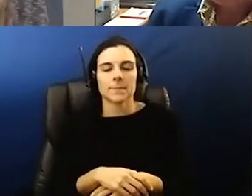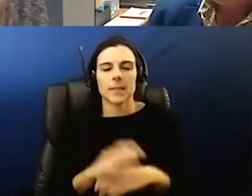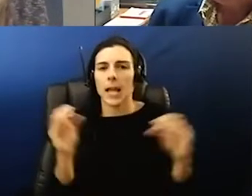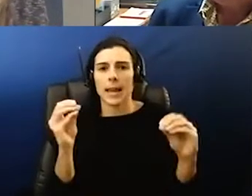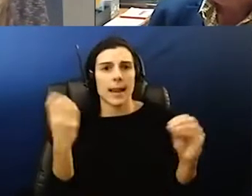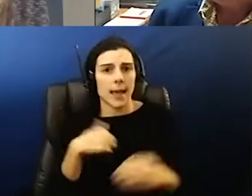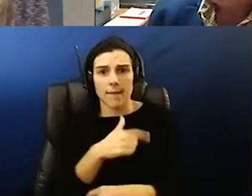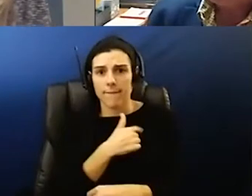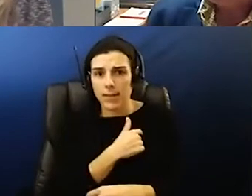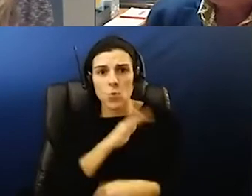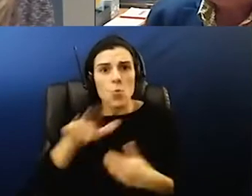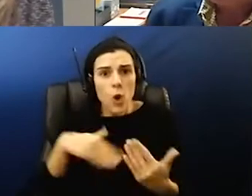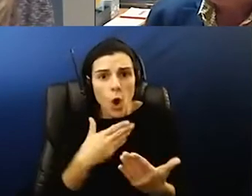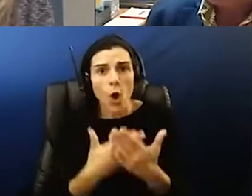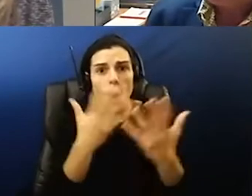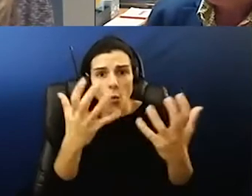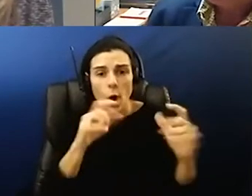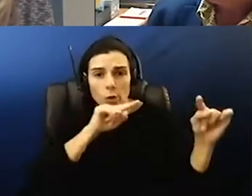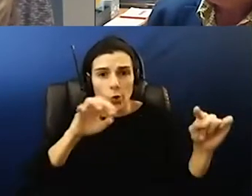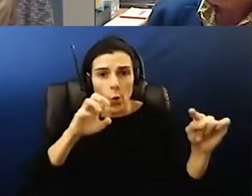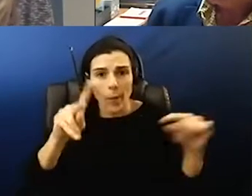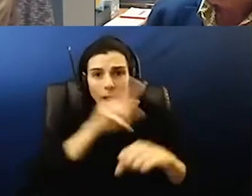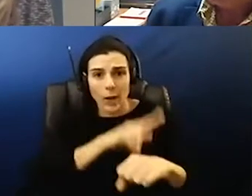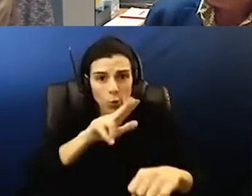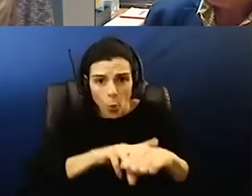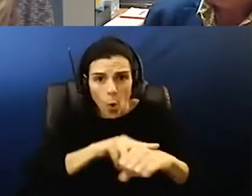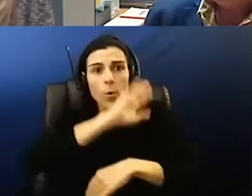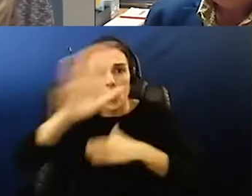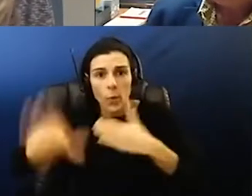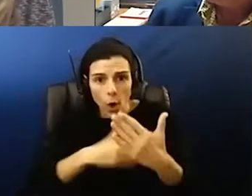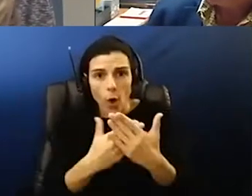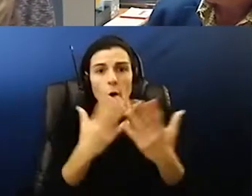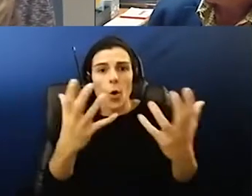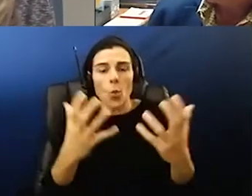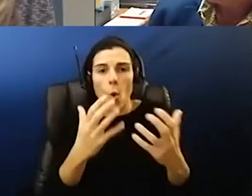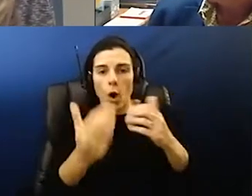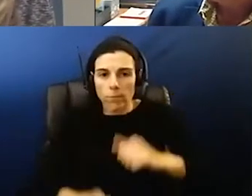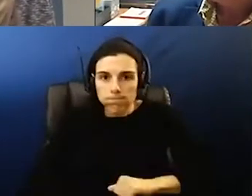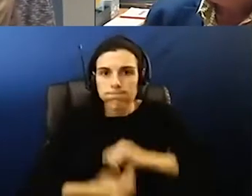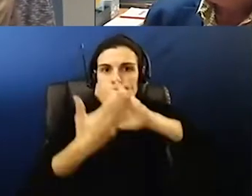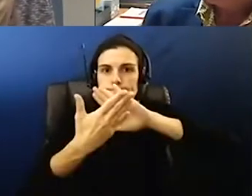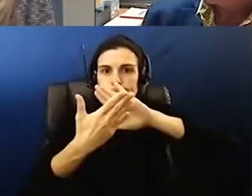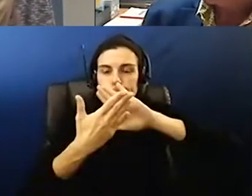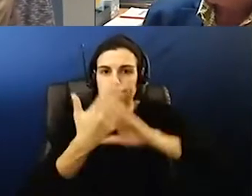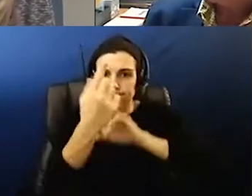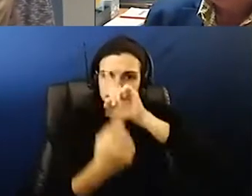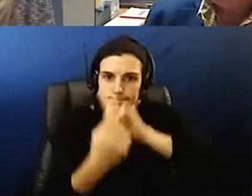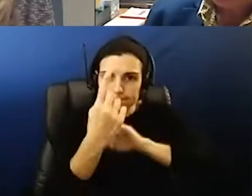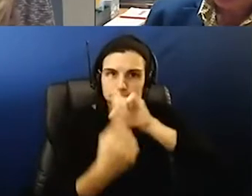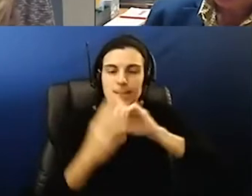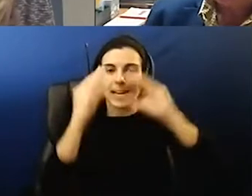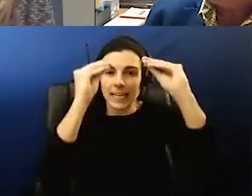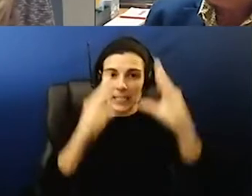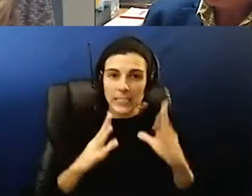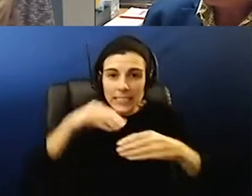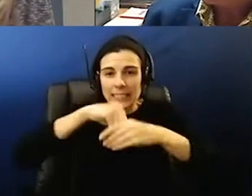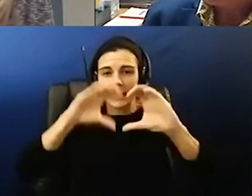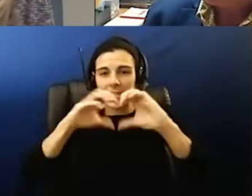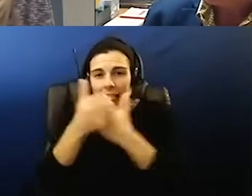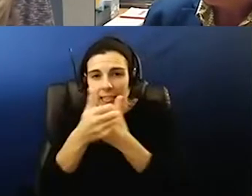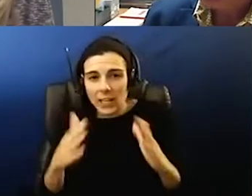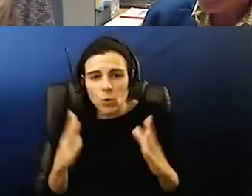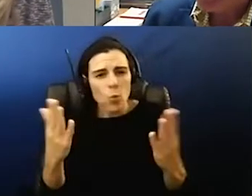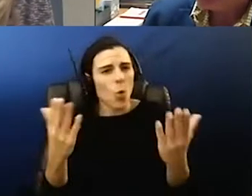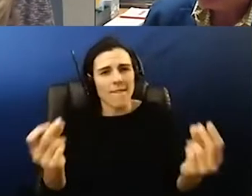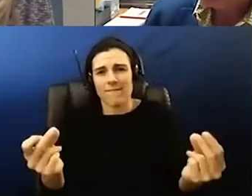that we all want it to go back to normal we all want face-to-face instruction with your teacher in the classroom and we want it as